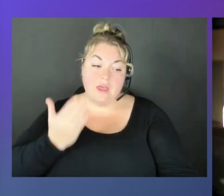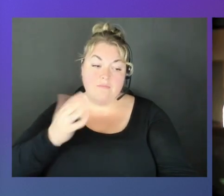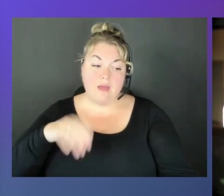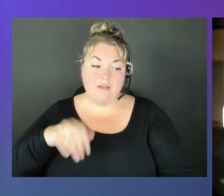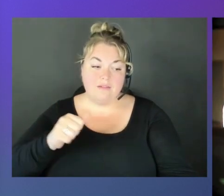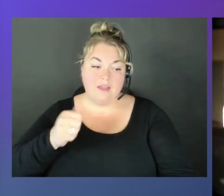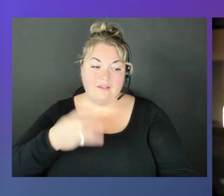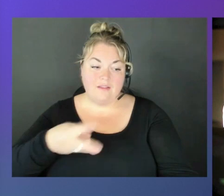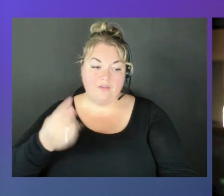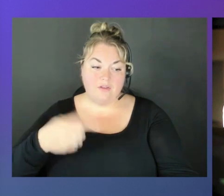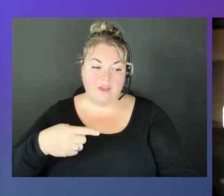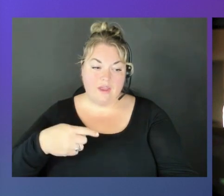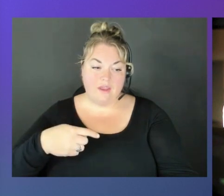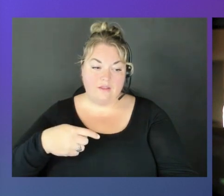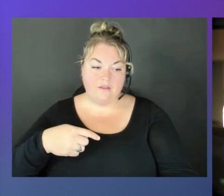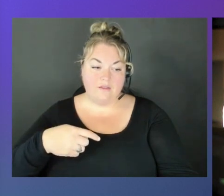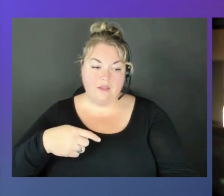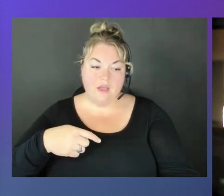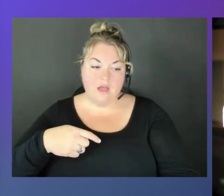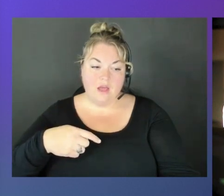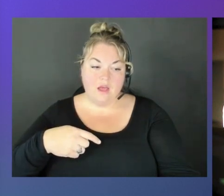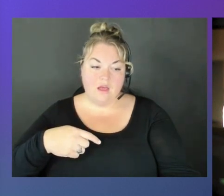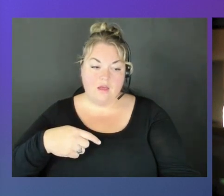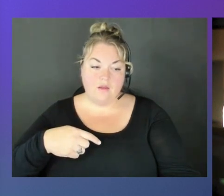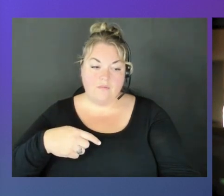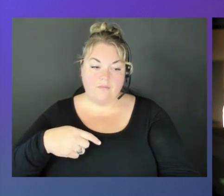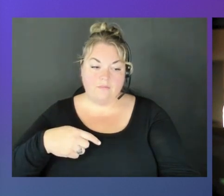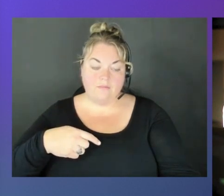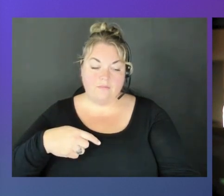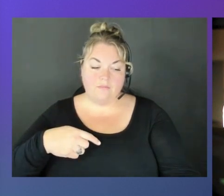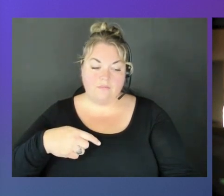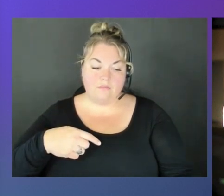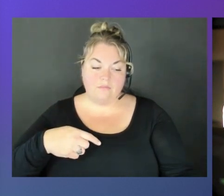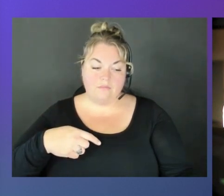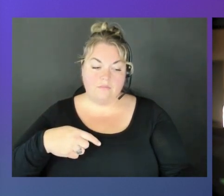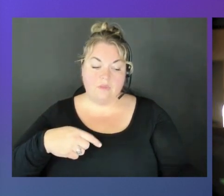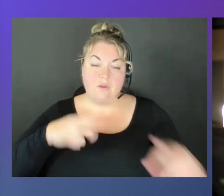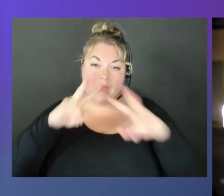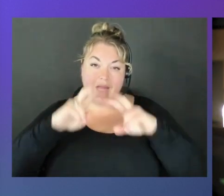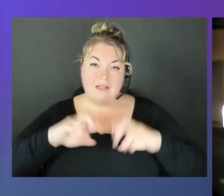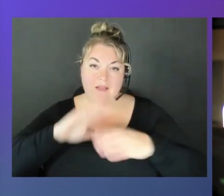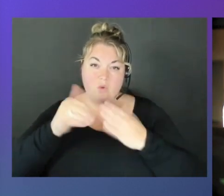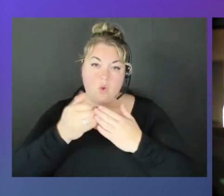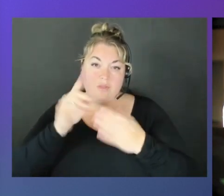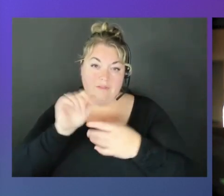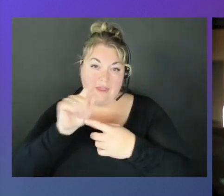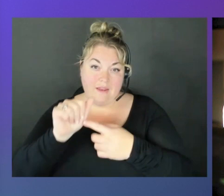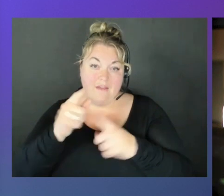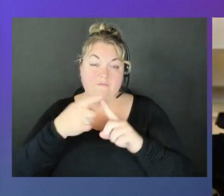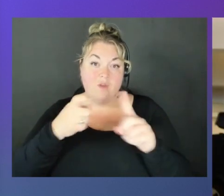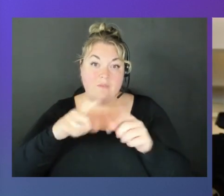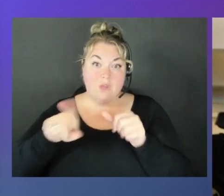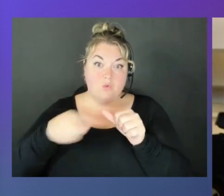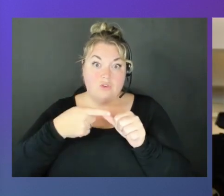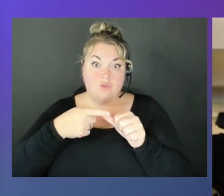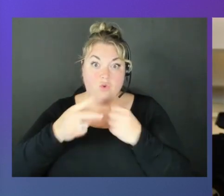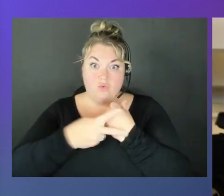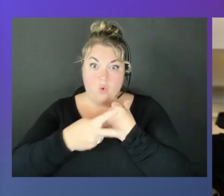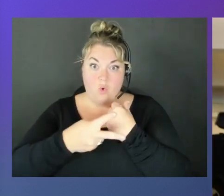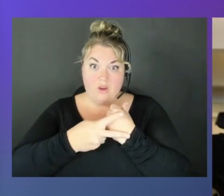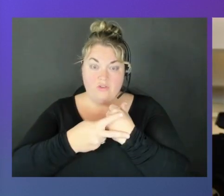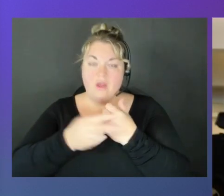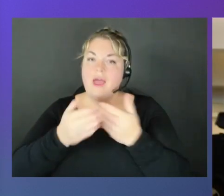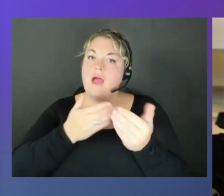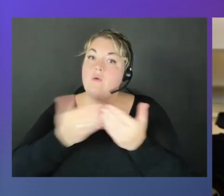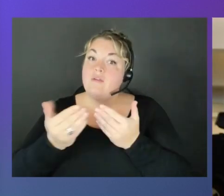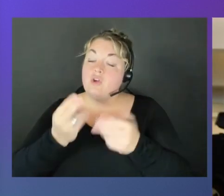for automaker to analyze all the data from the original storage. But however, using